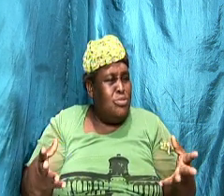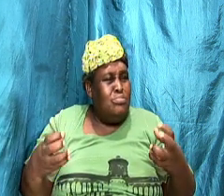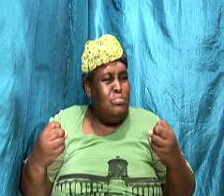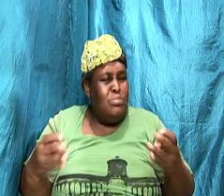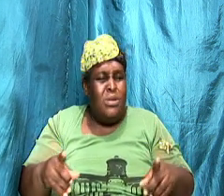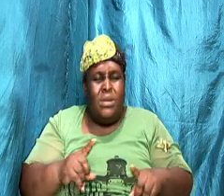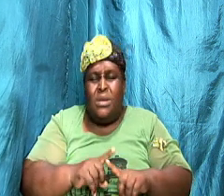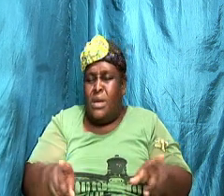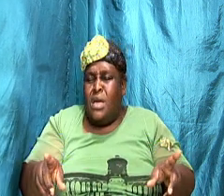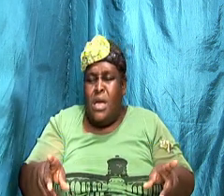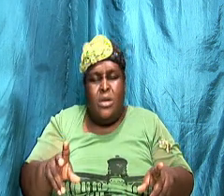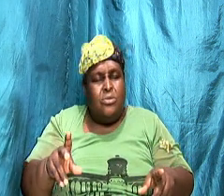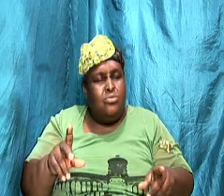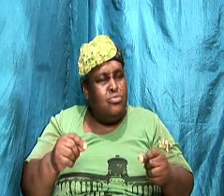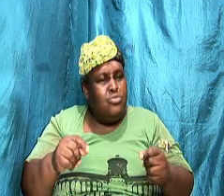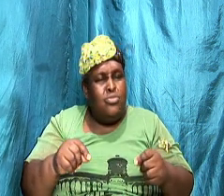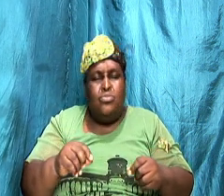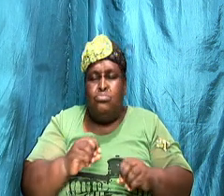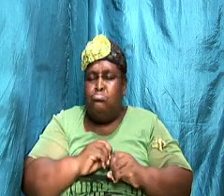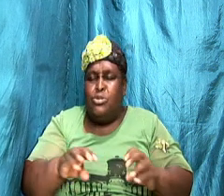they can't do anything wrong